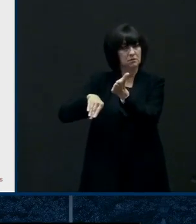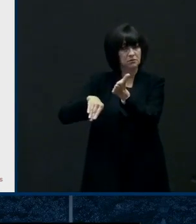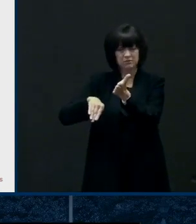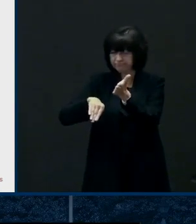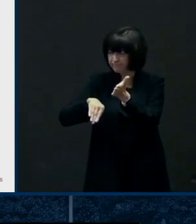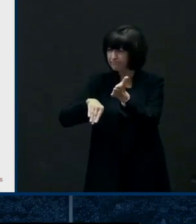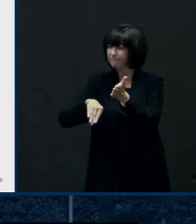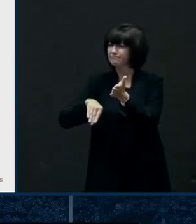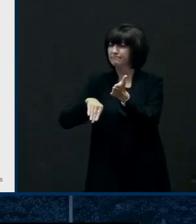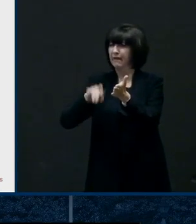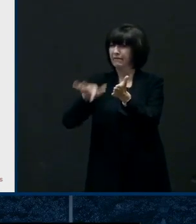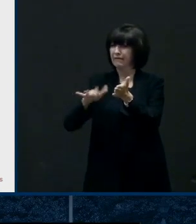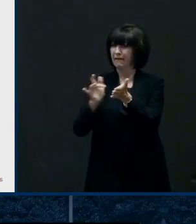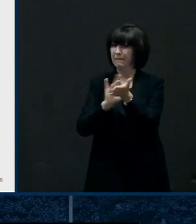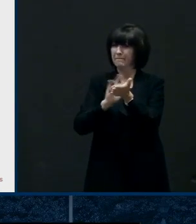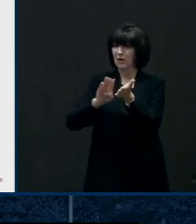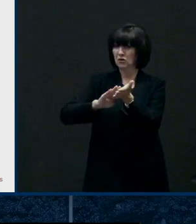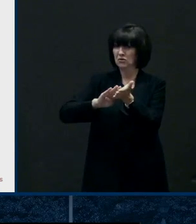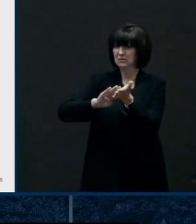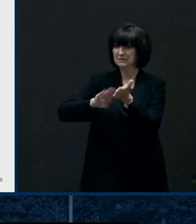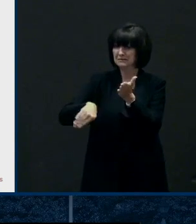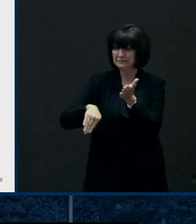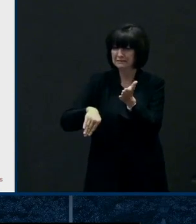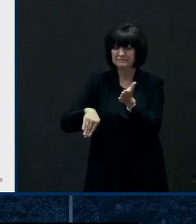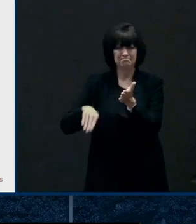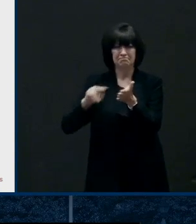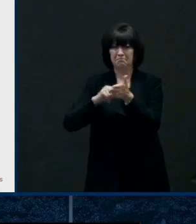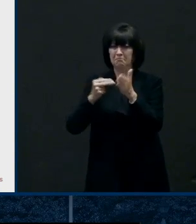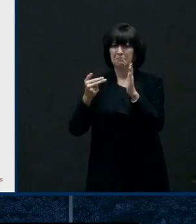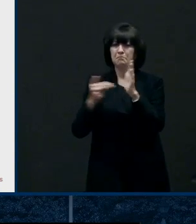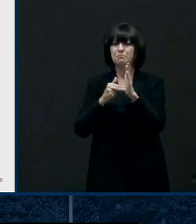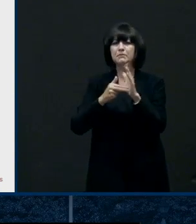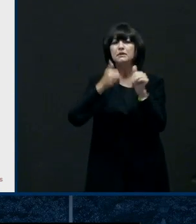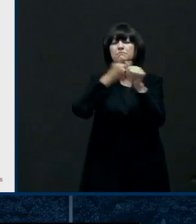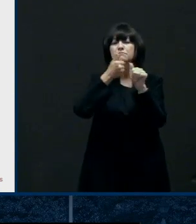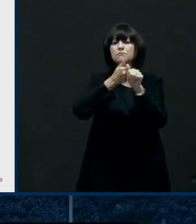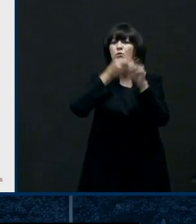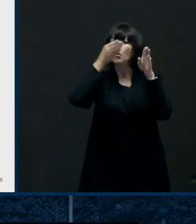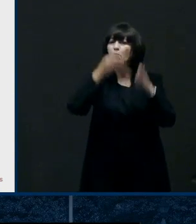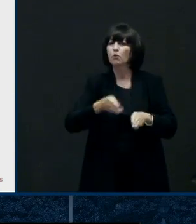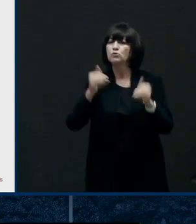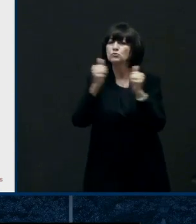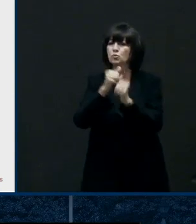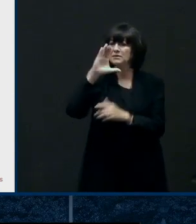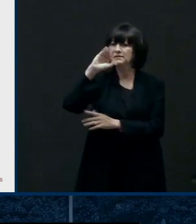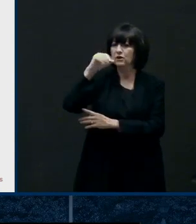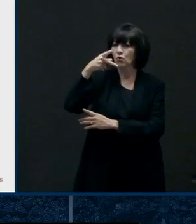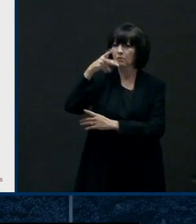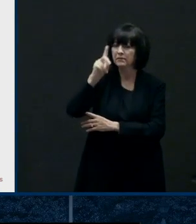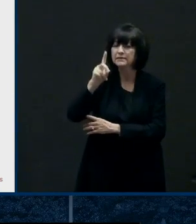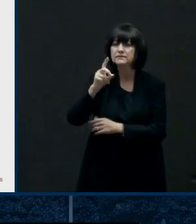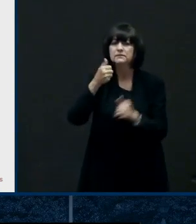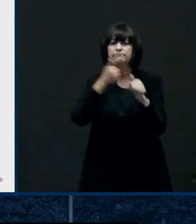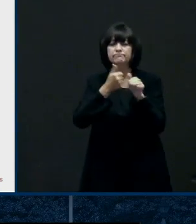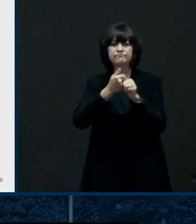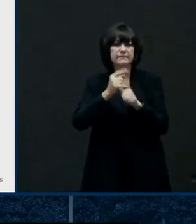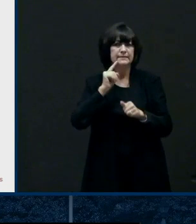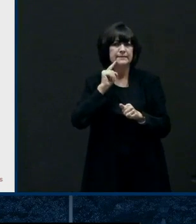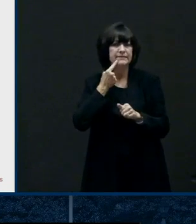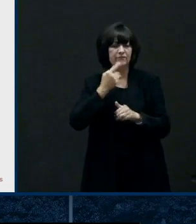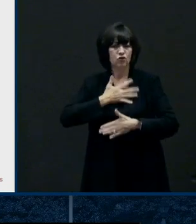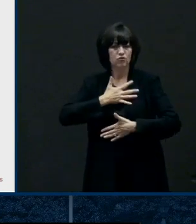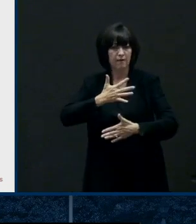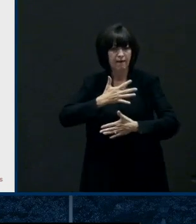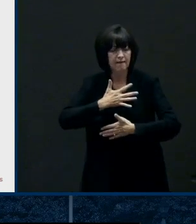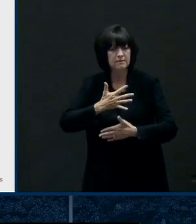has a lot of difficulty breathing maybe somebody with copd or serious severe asthma and those